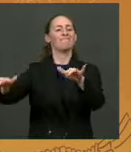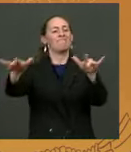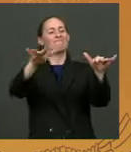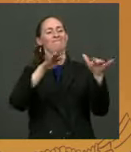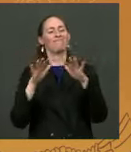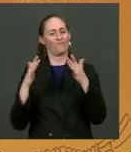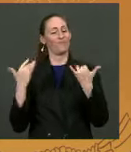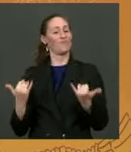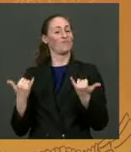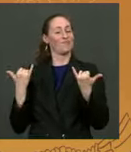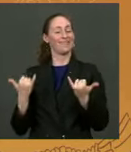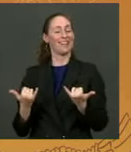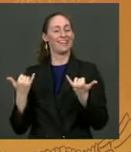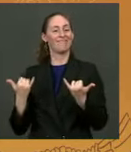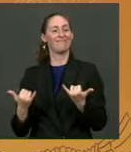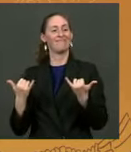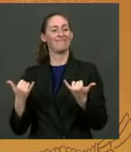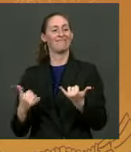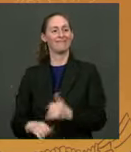Go ahead and say something.